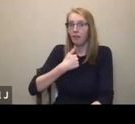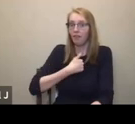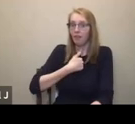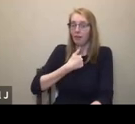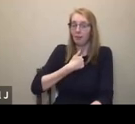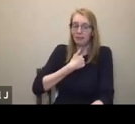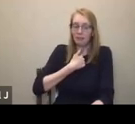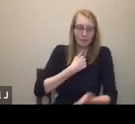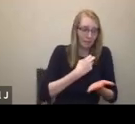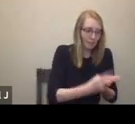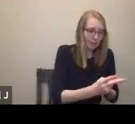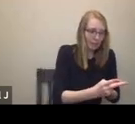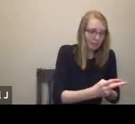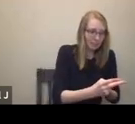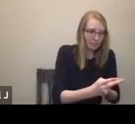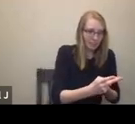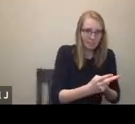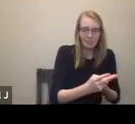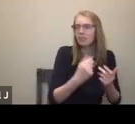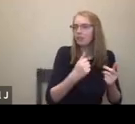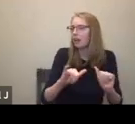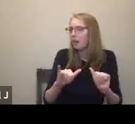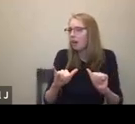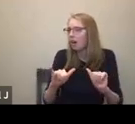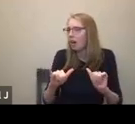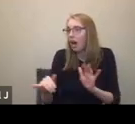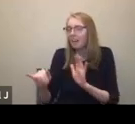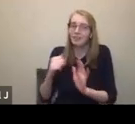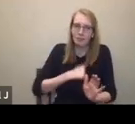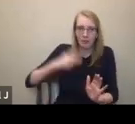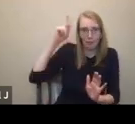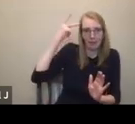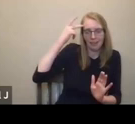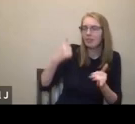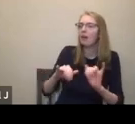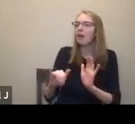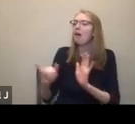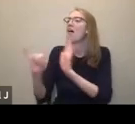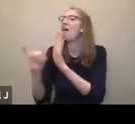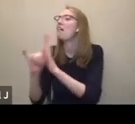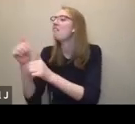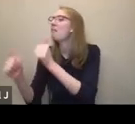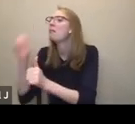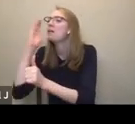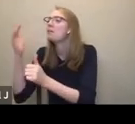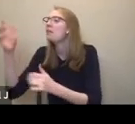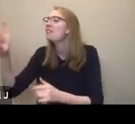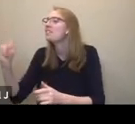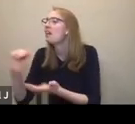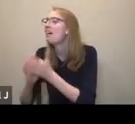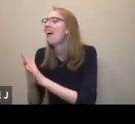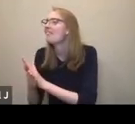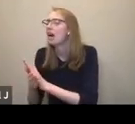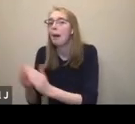If I fail, I try to identify and kill them before they are born. So then this is true. How many of you who are